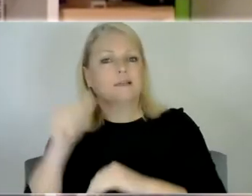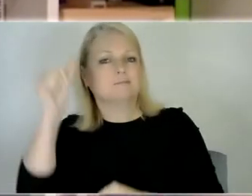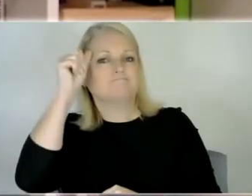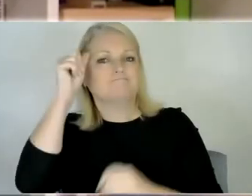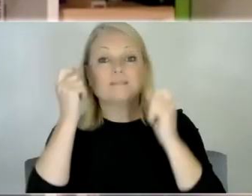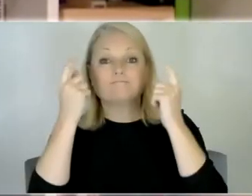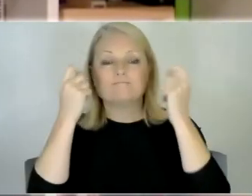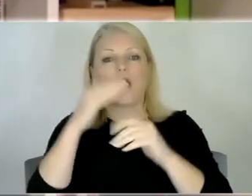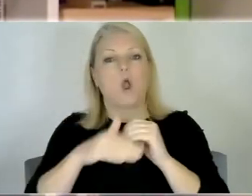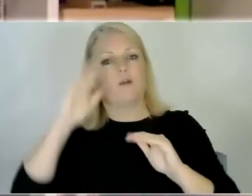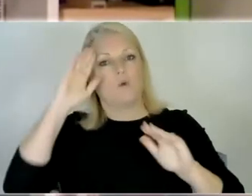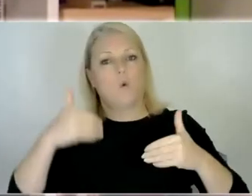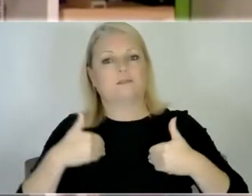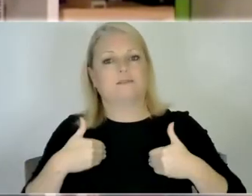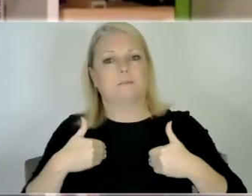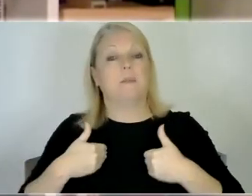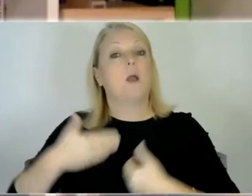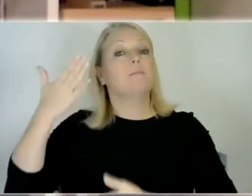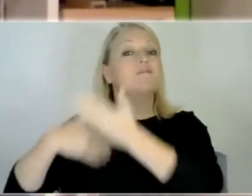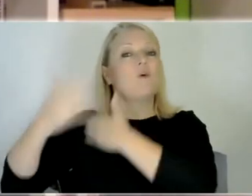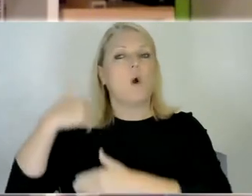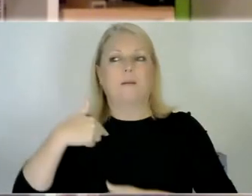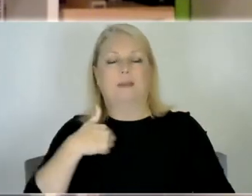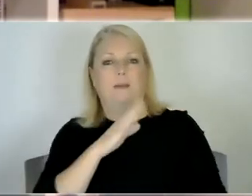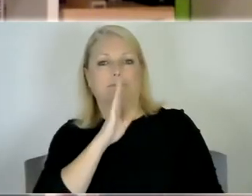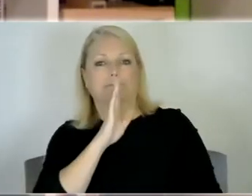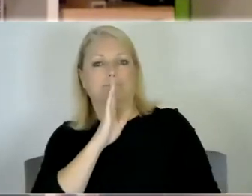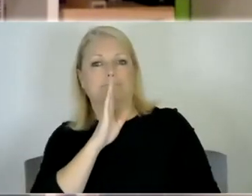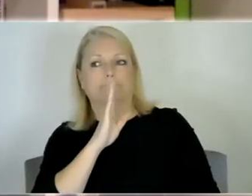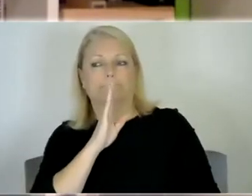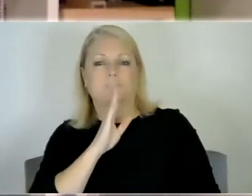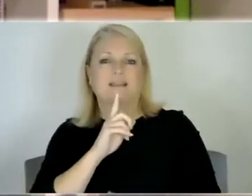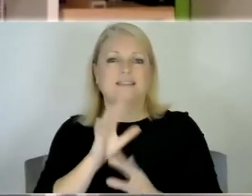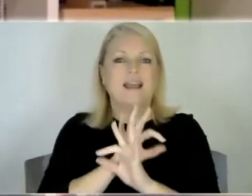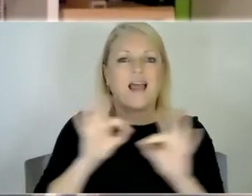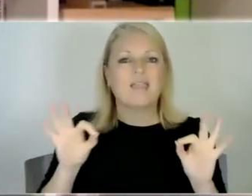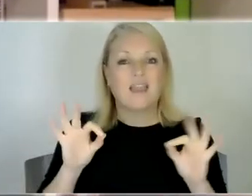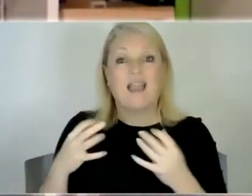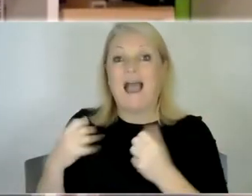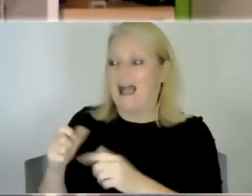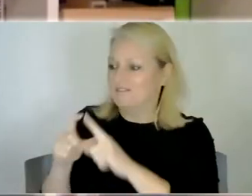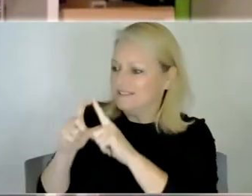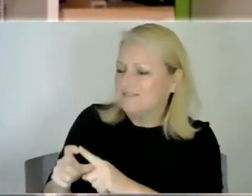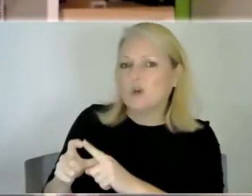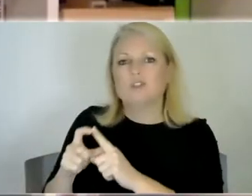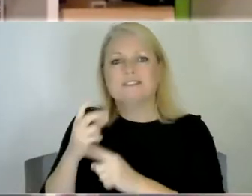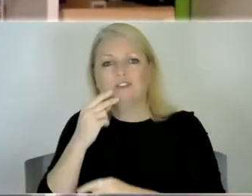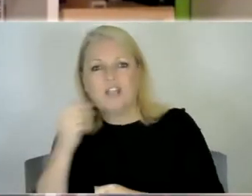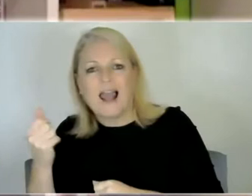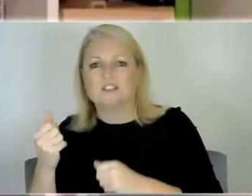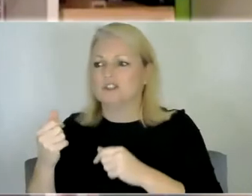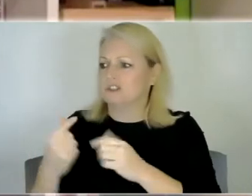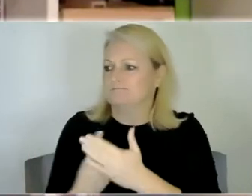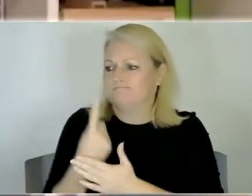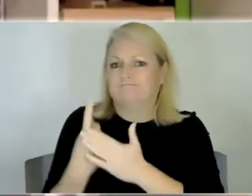autism and and some of the difficulties and challenges and for me it was easier to write it down